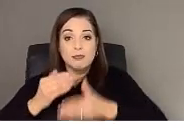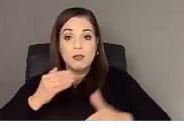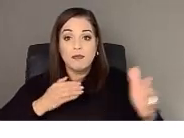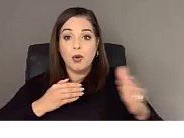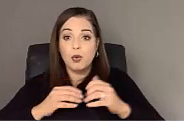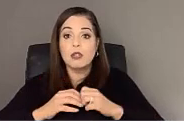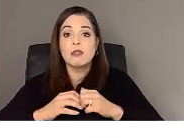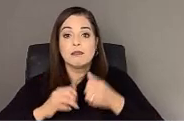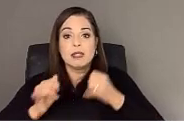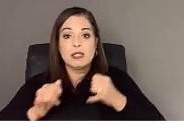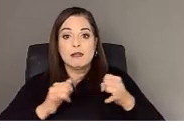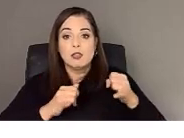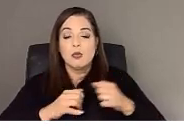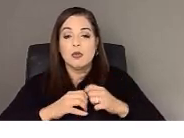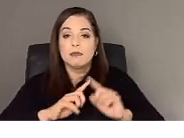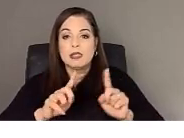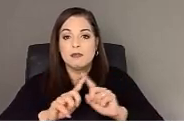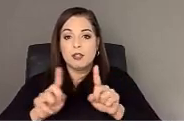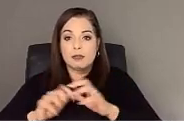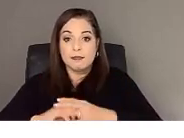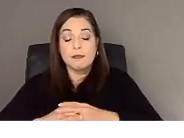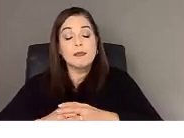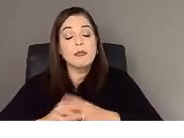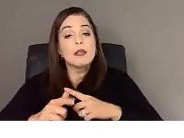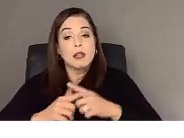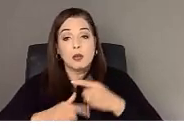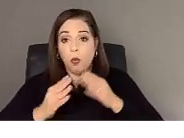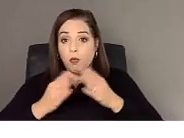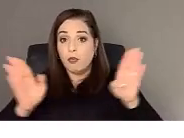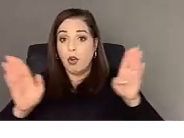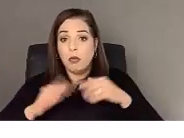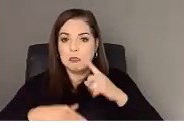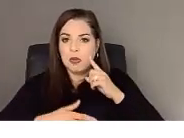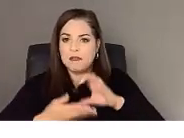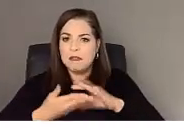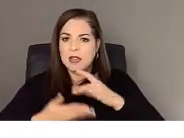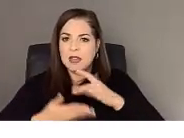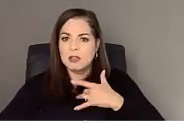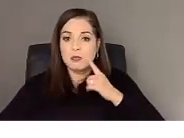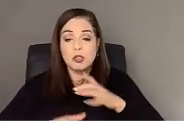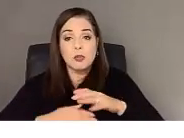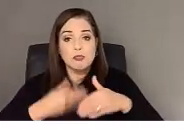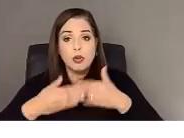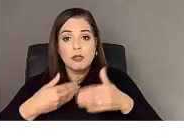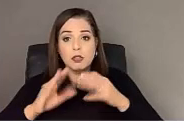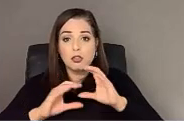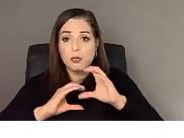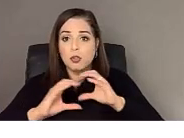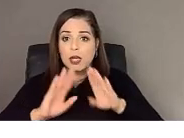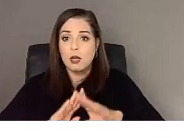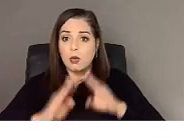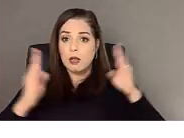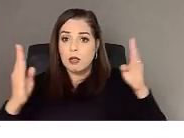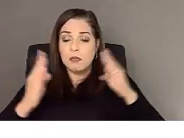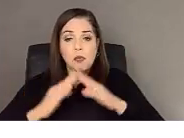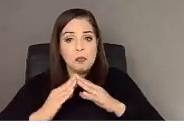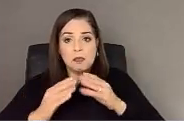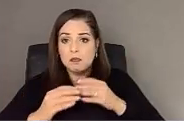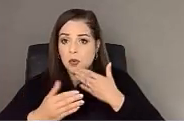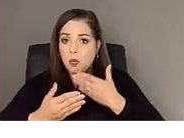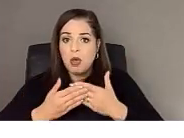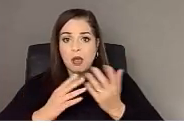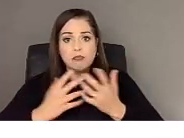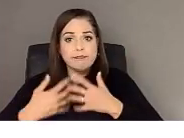Overall, we feel that the process worked pretty well because we all communicated our schedules and we managed the project with